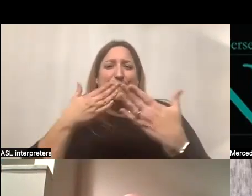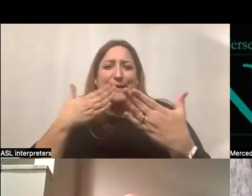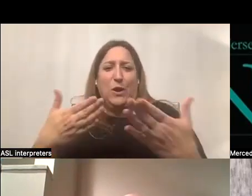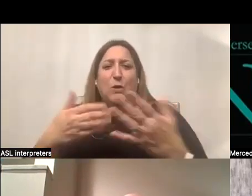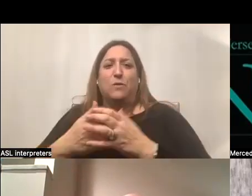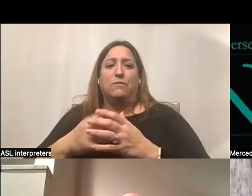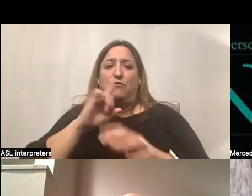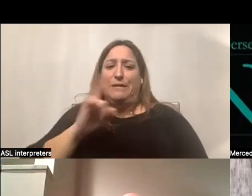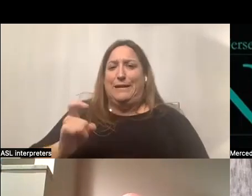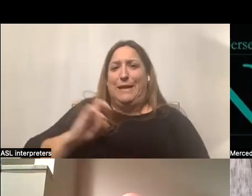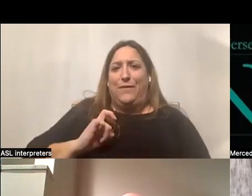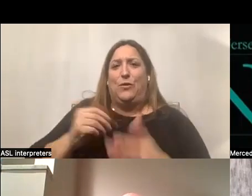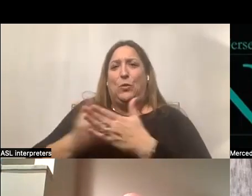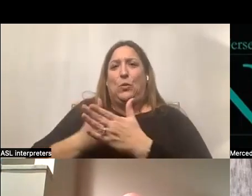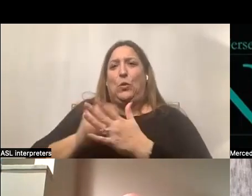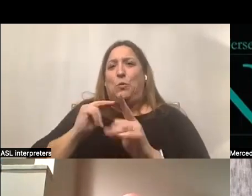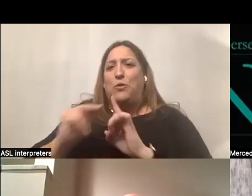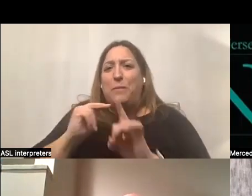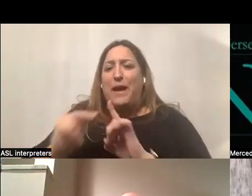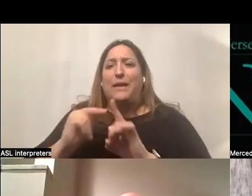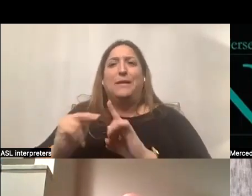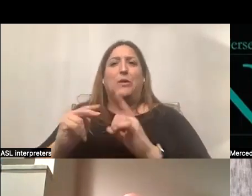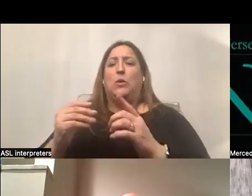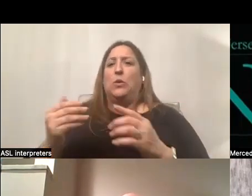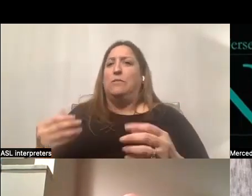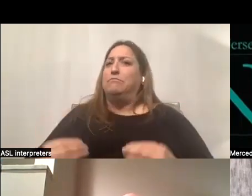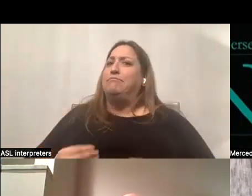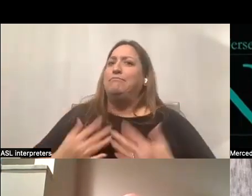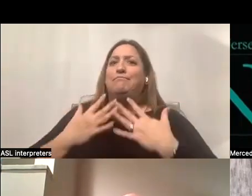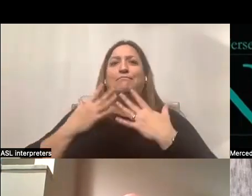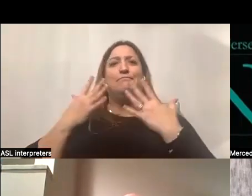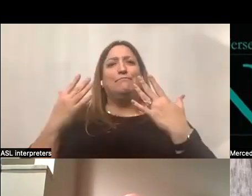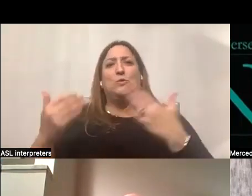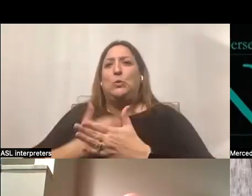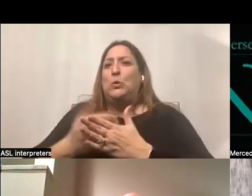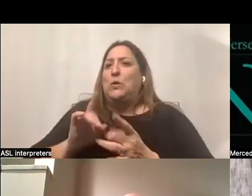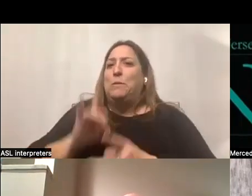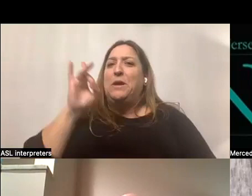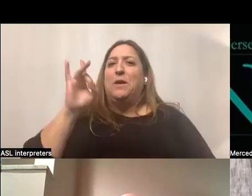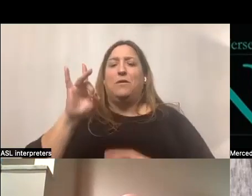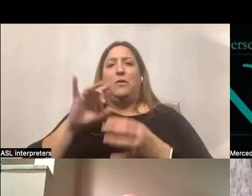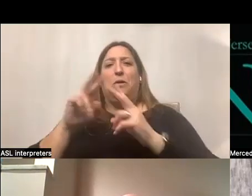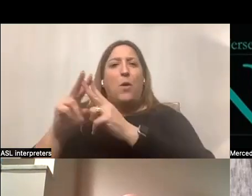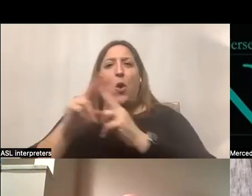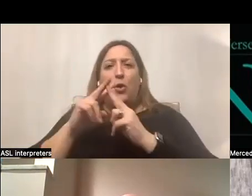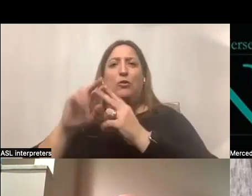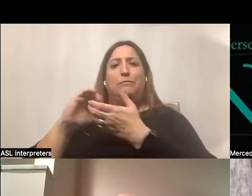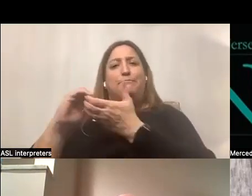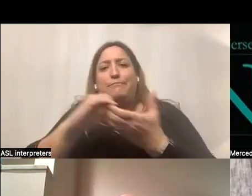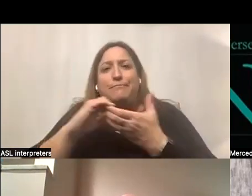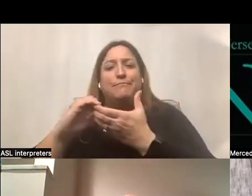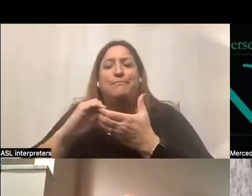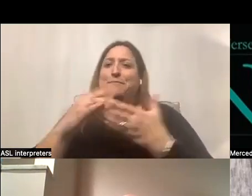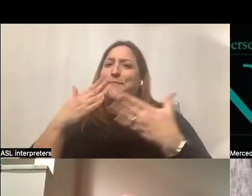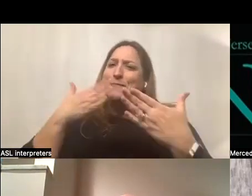has given us new perspective, a renewed spirit of partnership, and we so thank